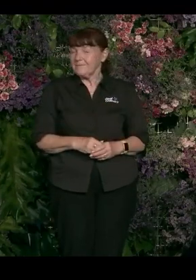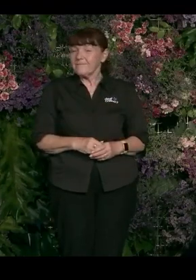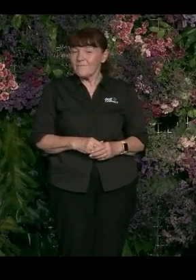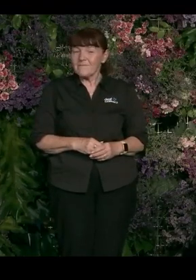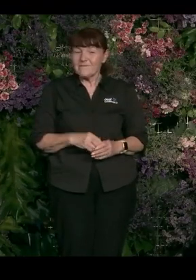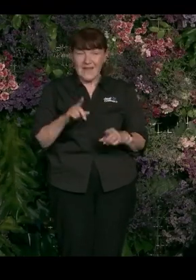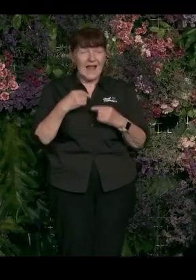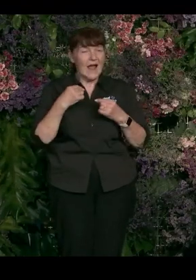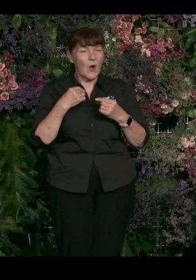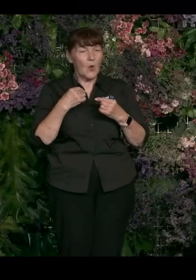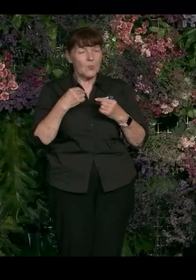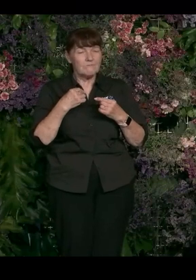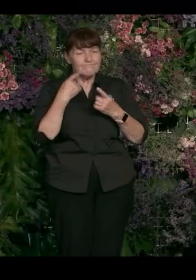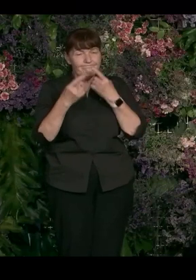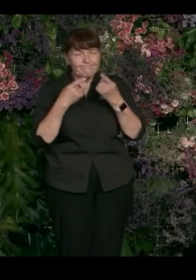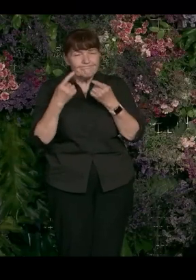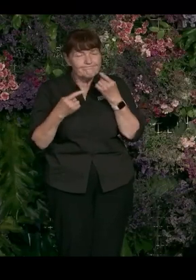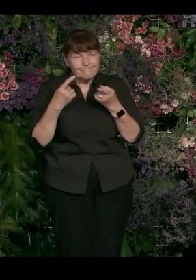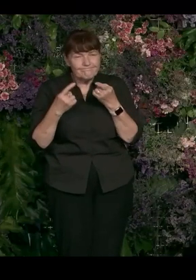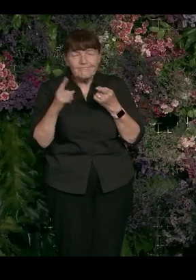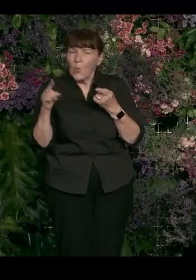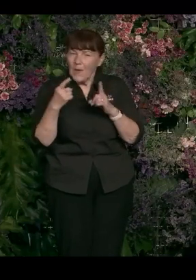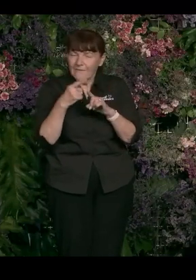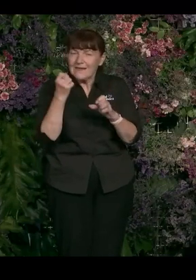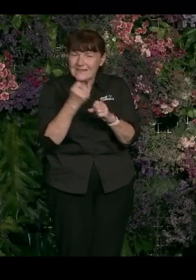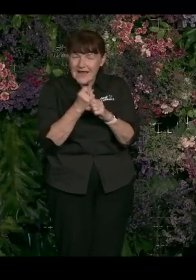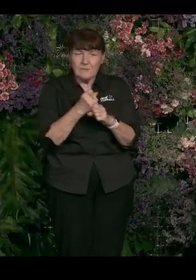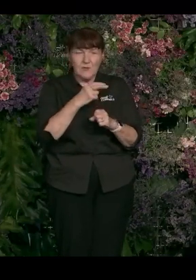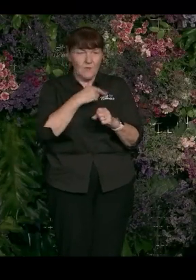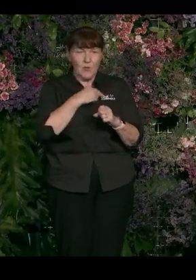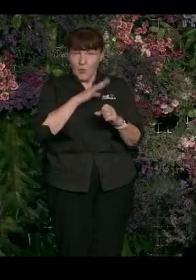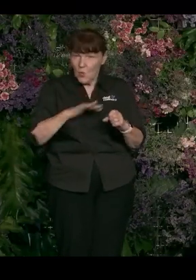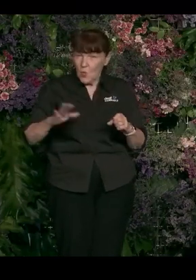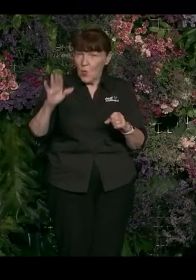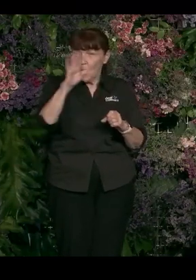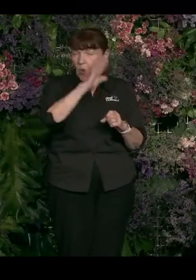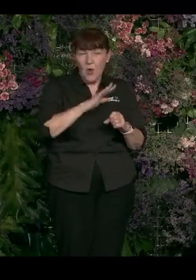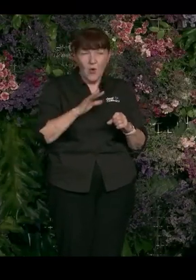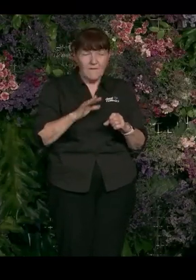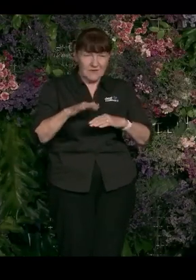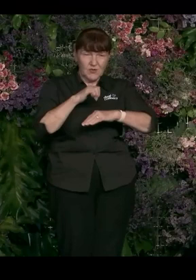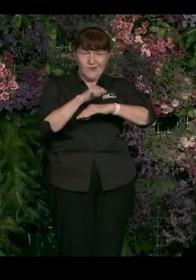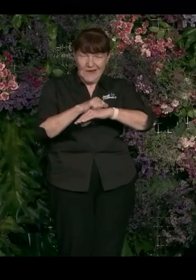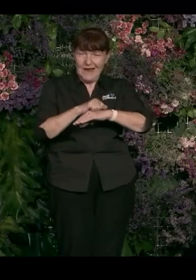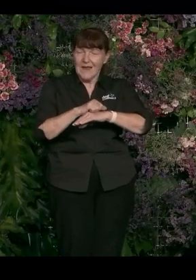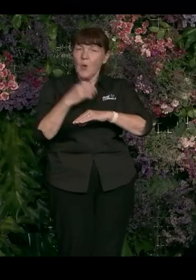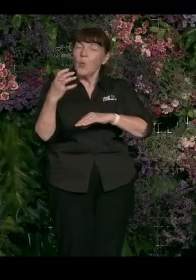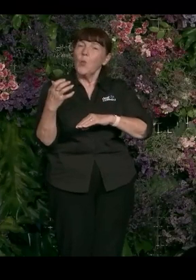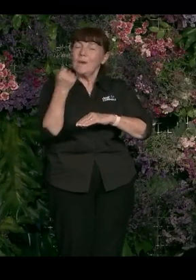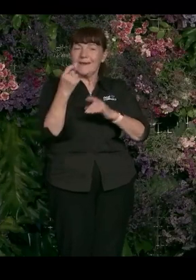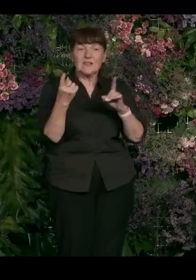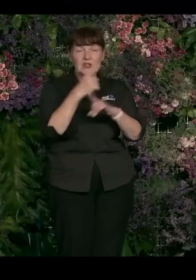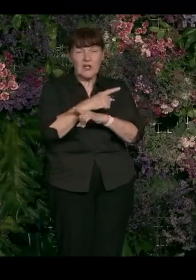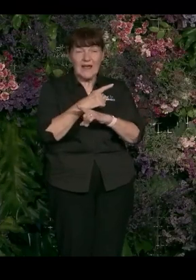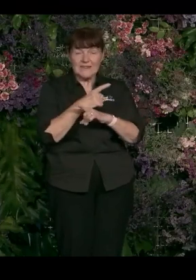our story is one of saying we have examples of unions all over the country winning changes in agreements and